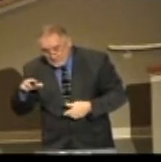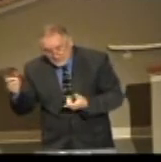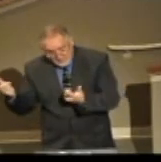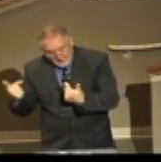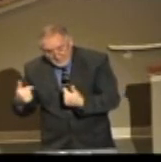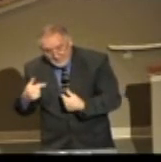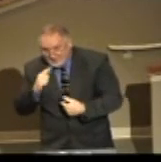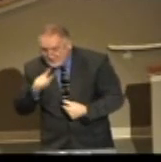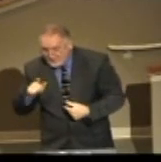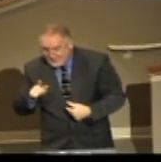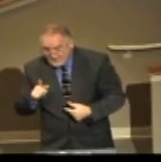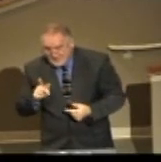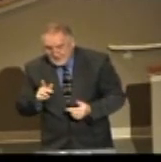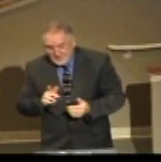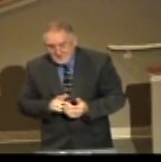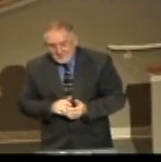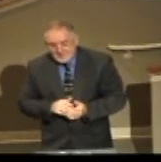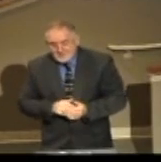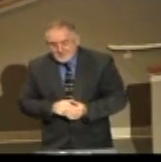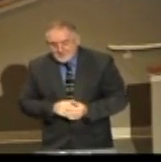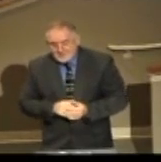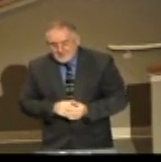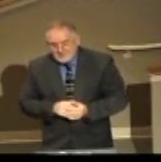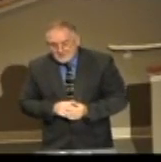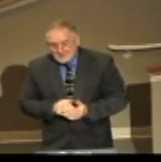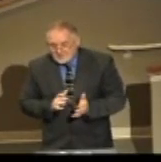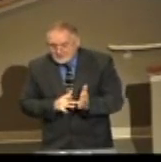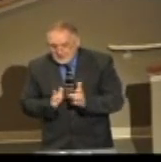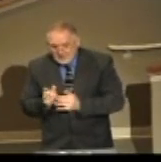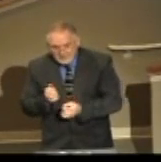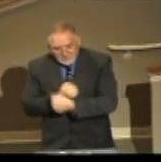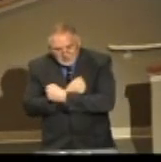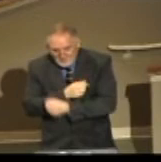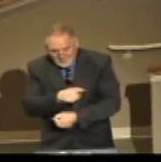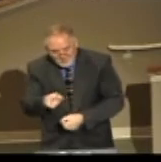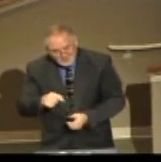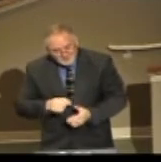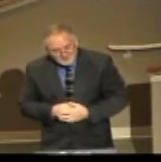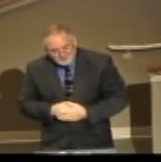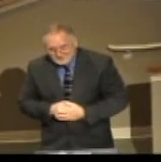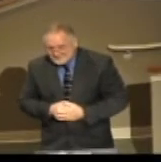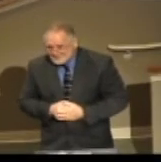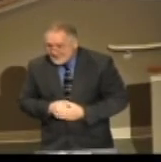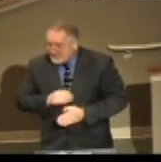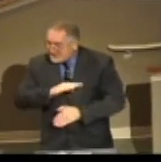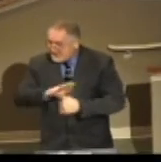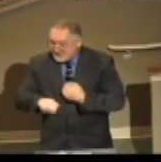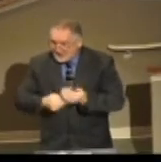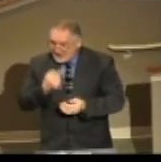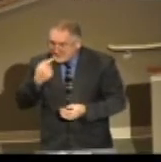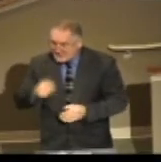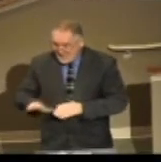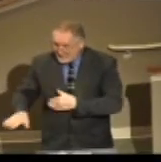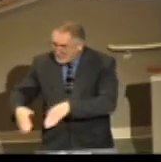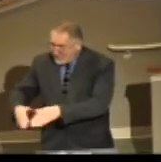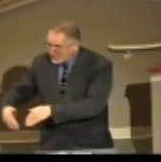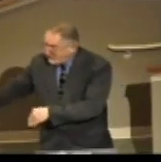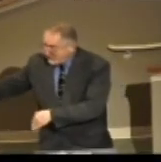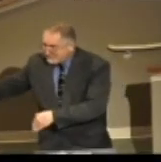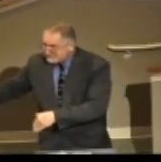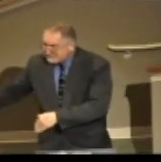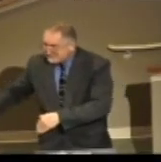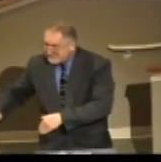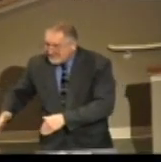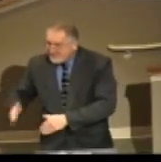today to tell you Jesus loves you. That's all they said and walked away. But that